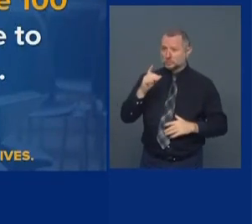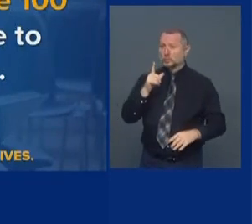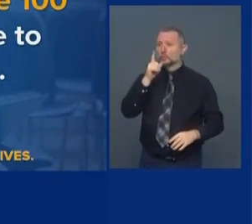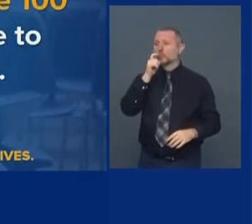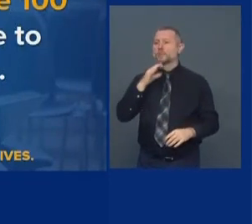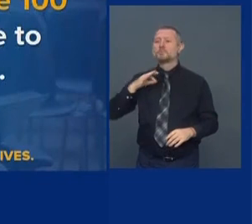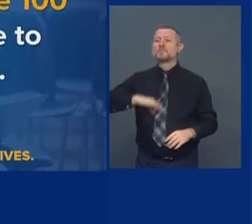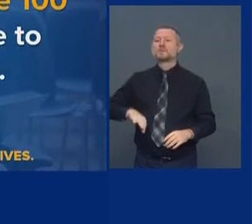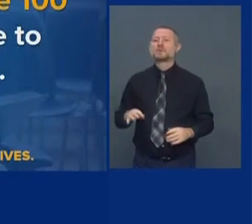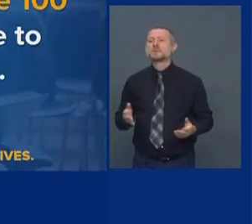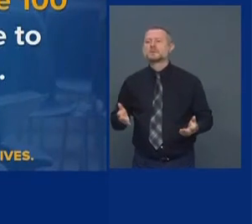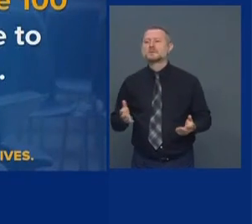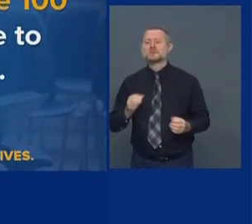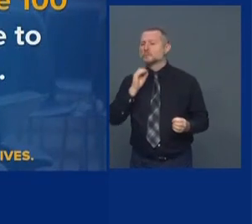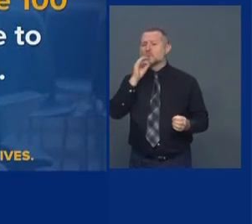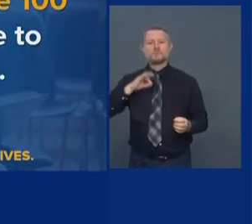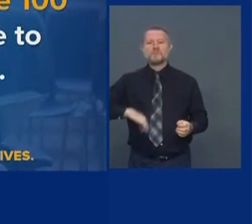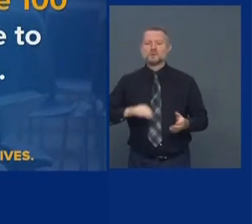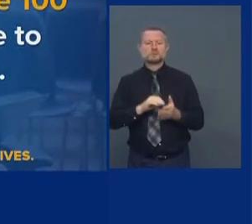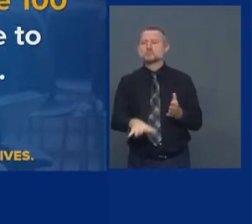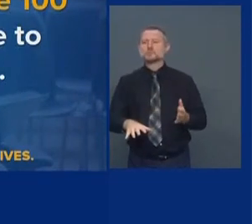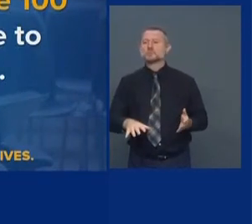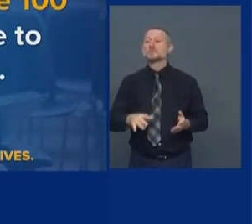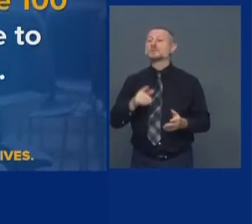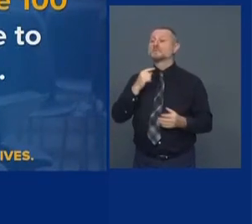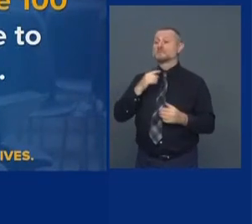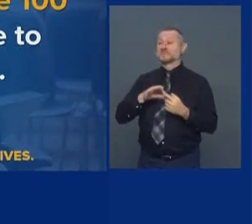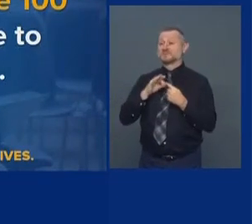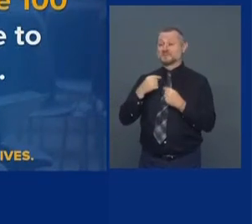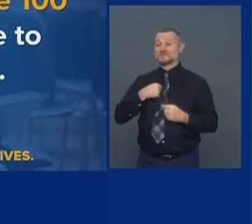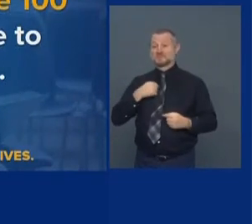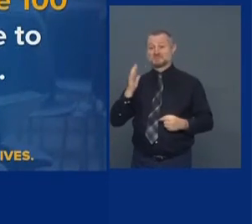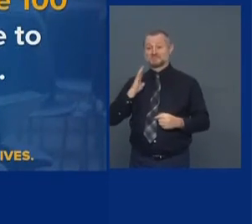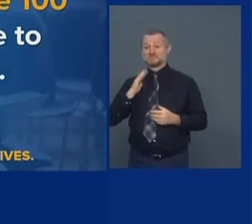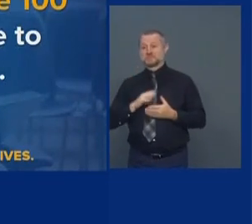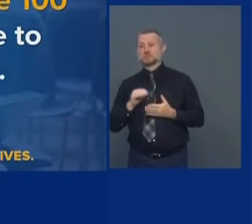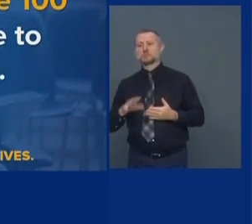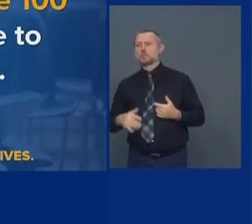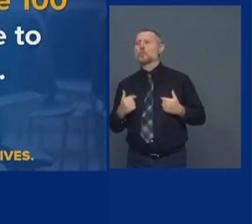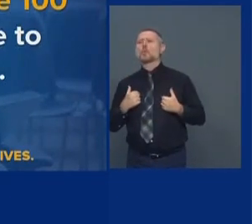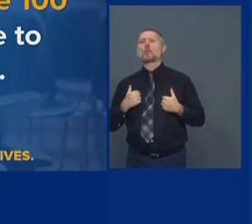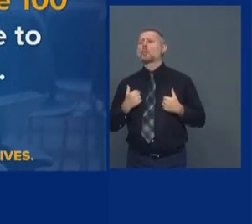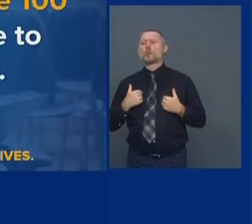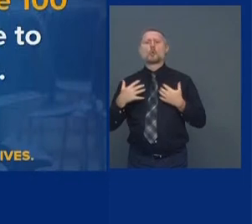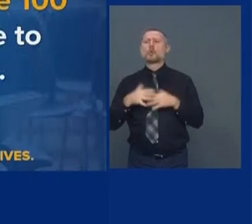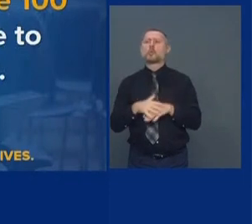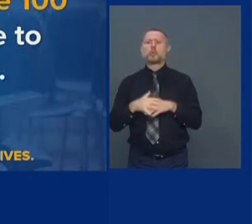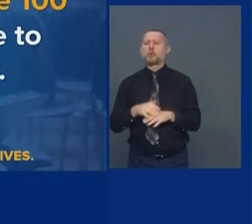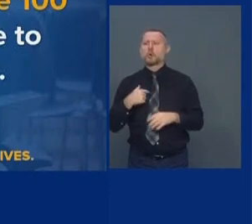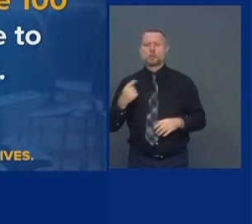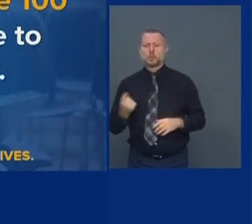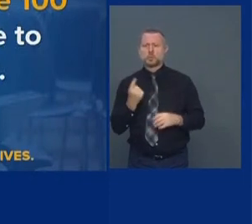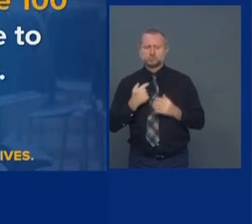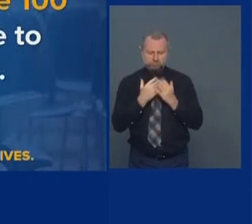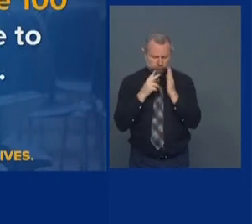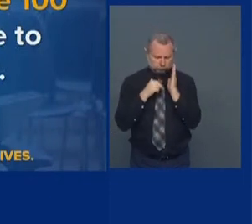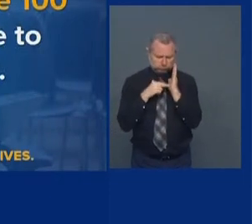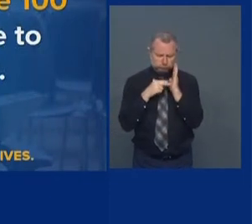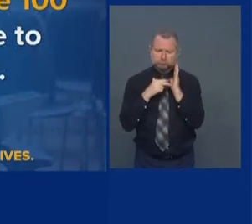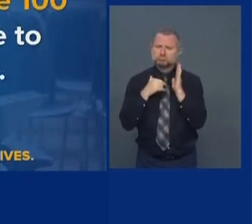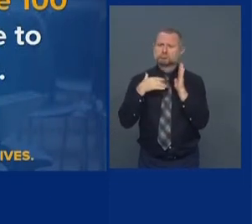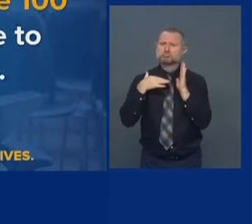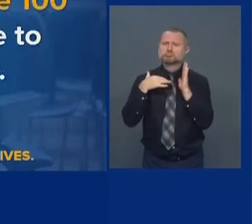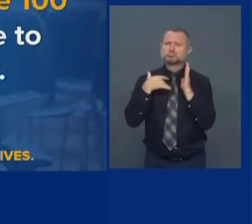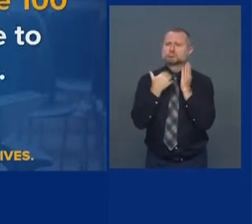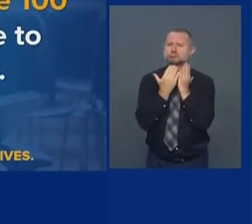Except for those students like myself who want to be in the library and only want to read a book. But